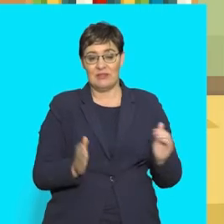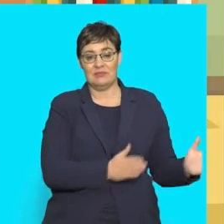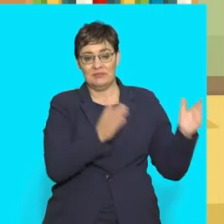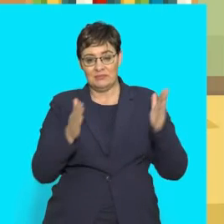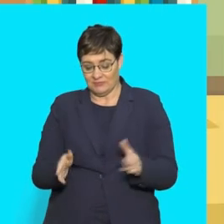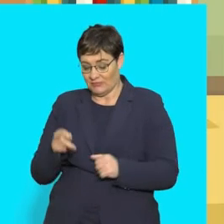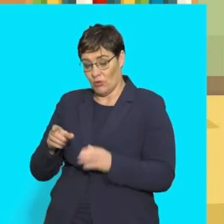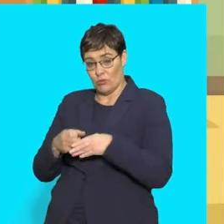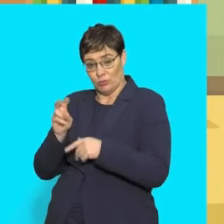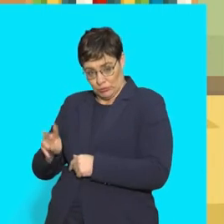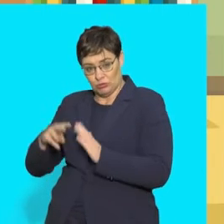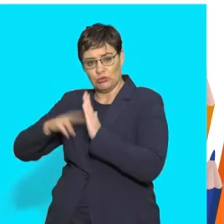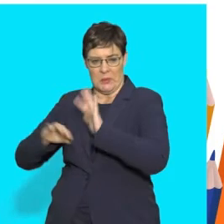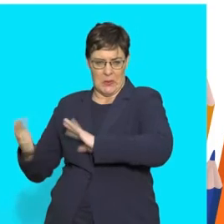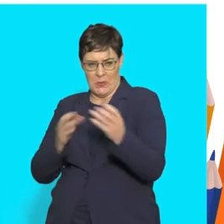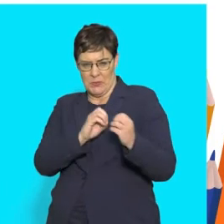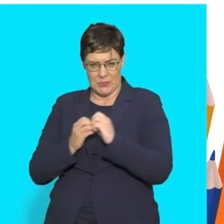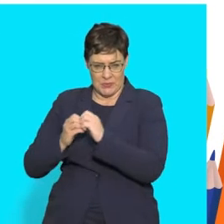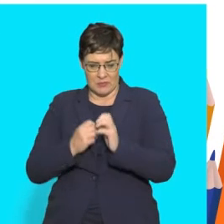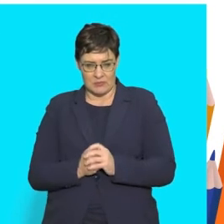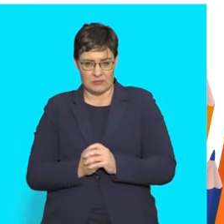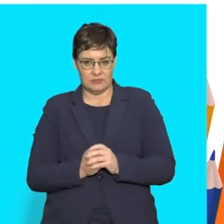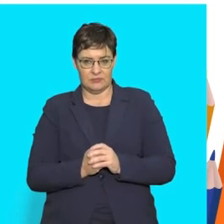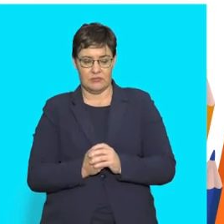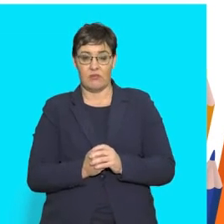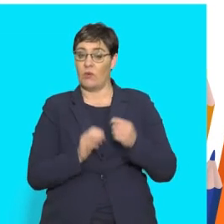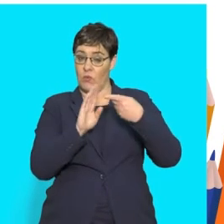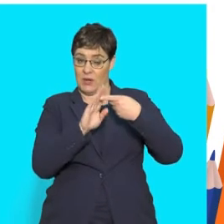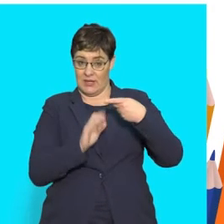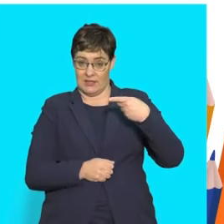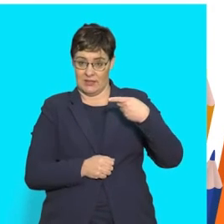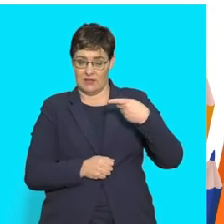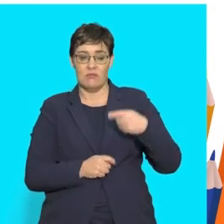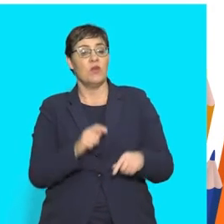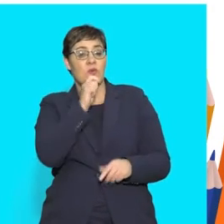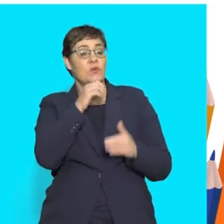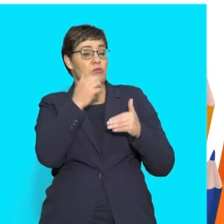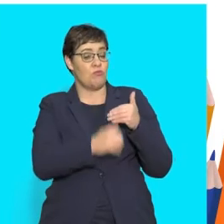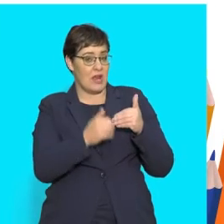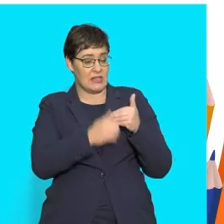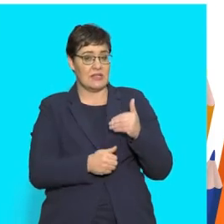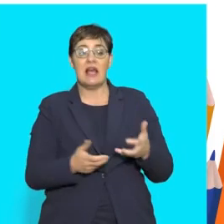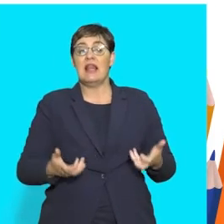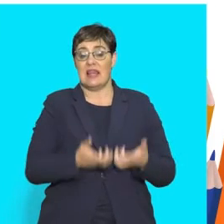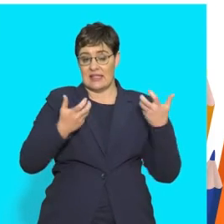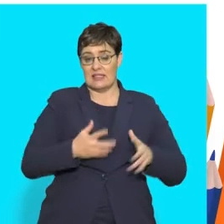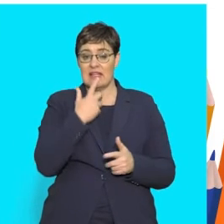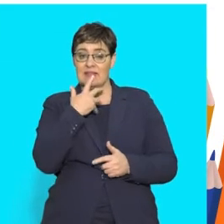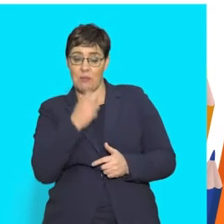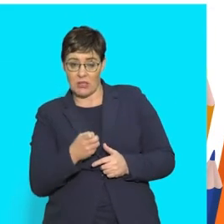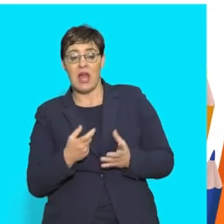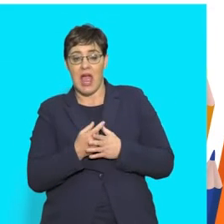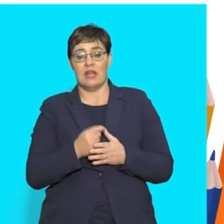the method. Let's begin. 1. Use bread, lettuce, tomato, and